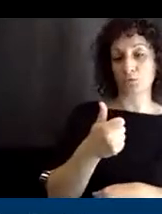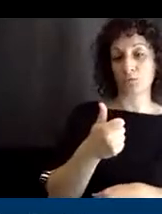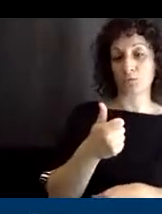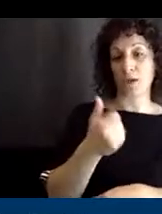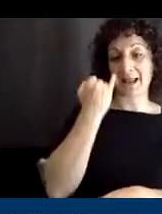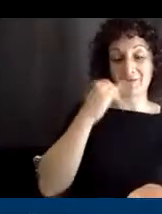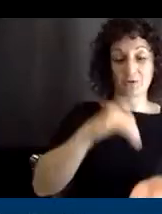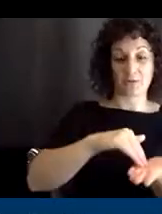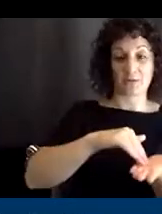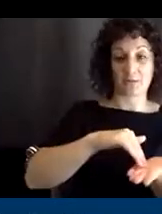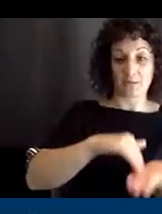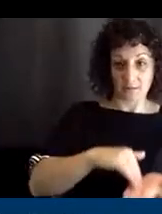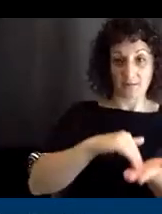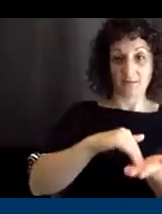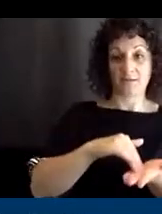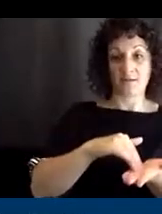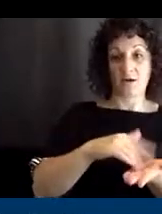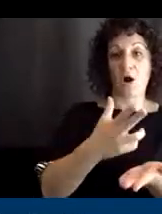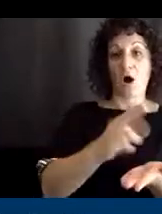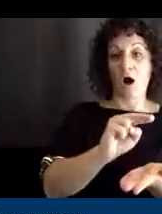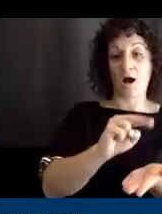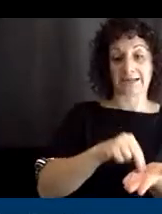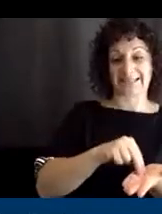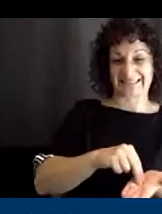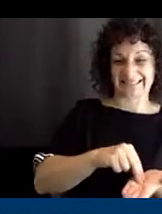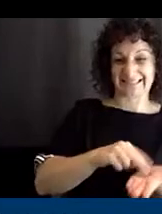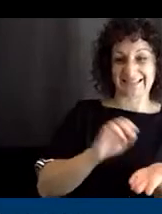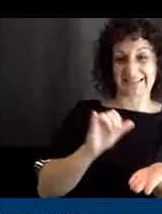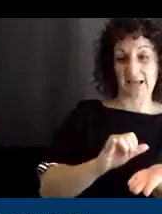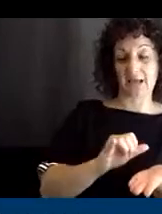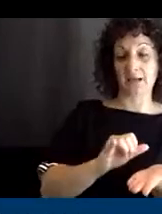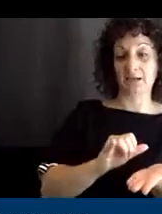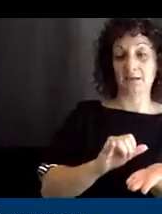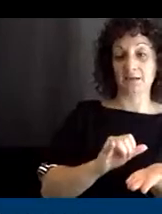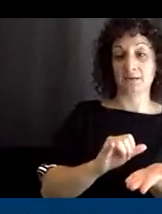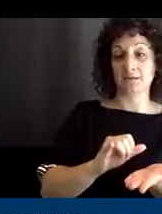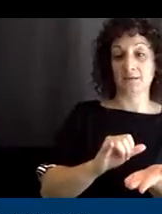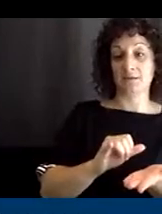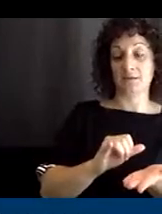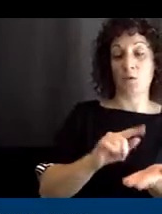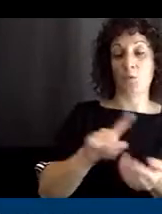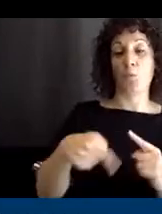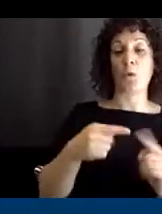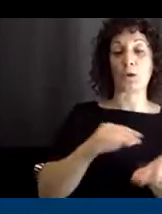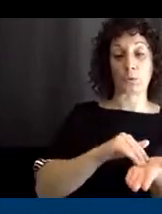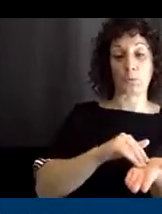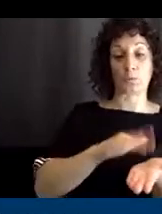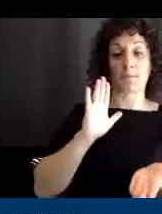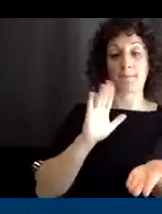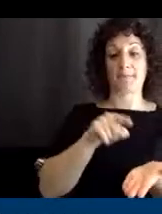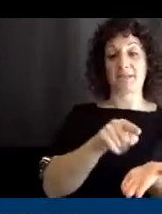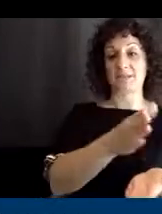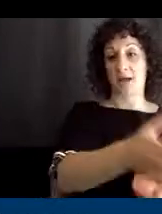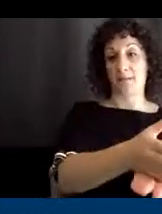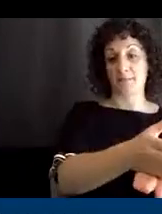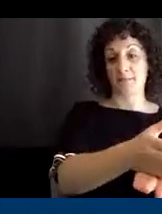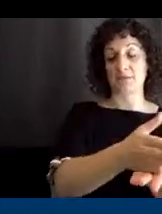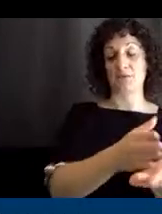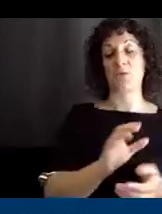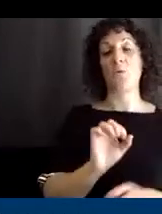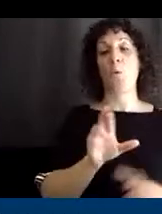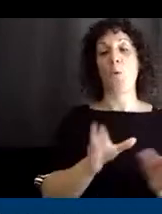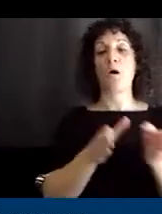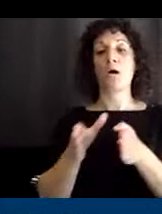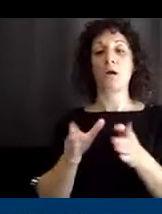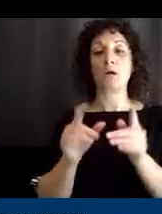you're pushing down on the switch, the toy or the item is activated and then when you release it stops. Or like the little chicken toy that Tammy showed